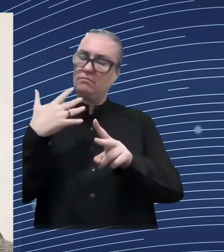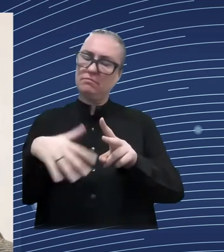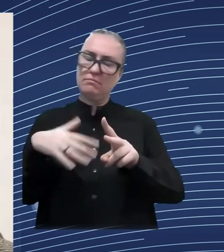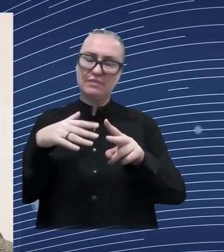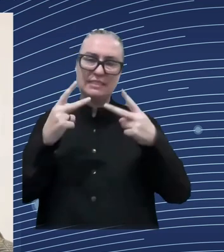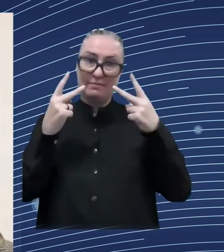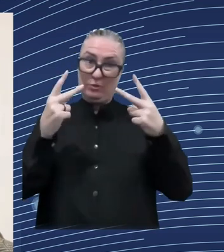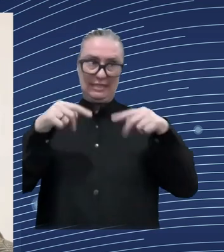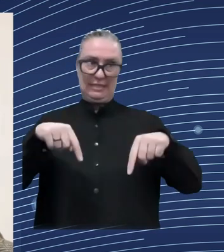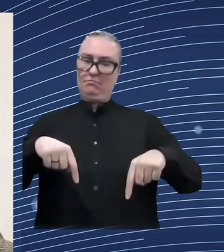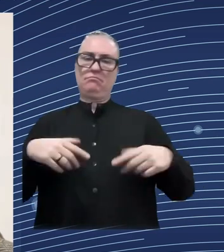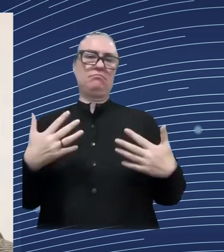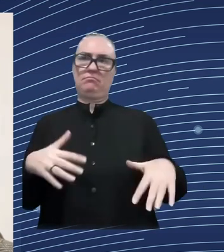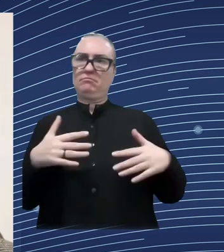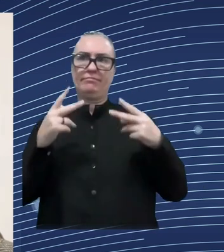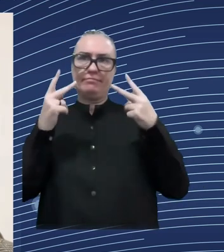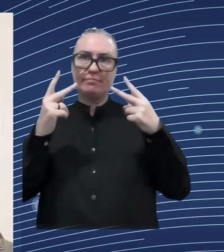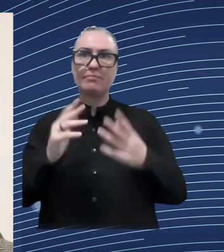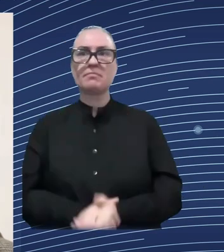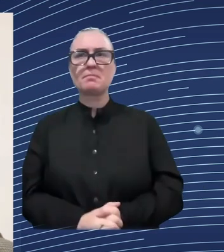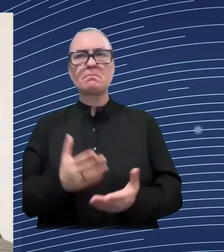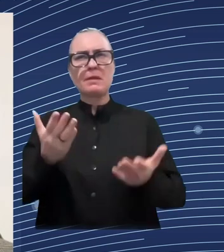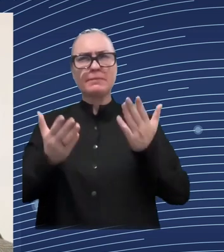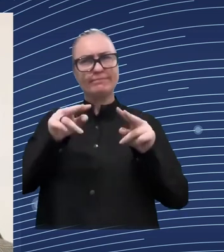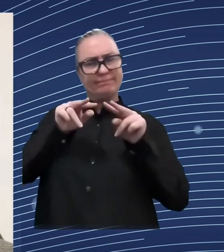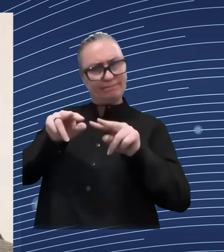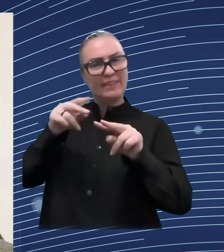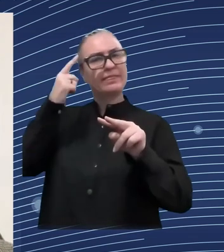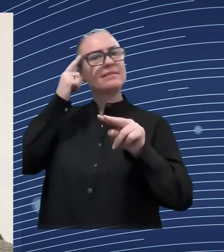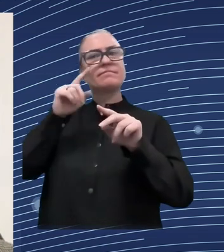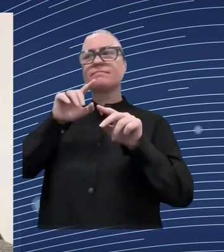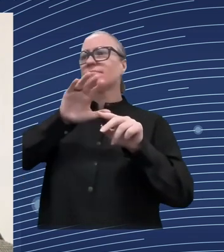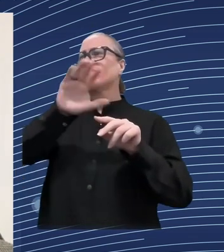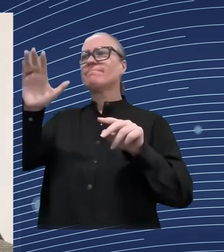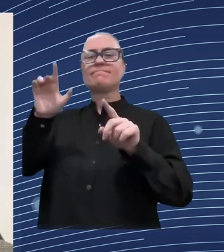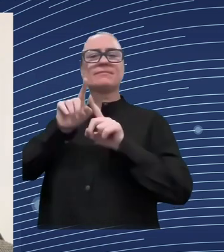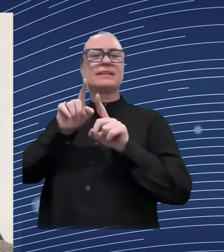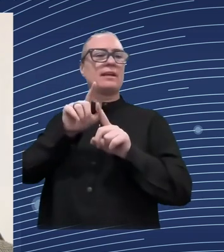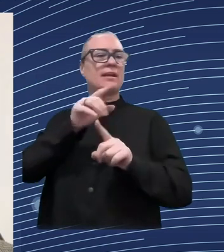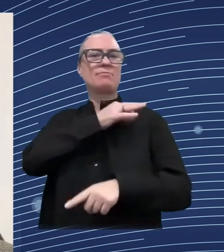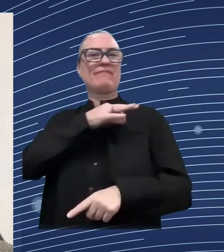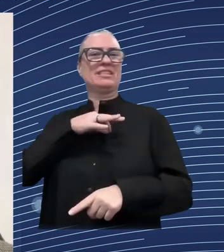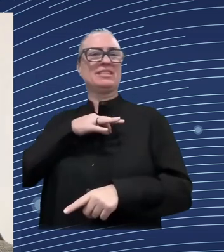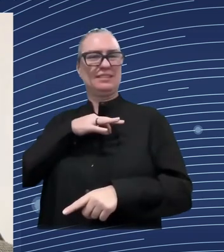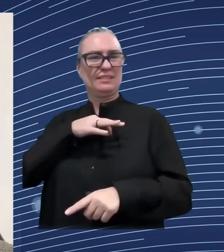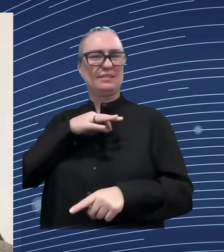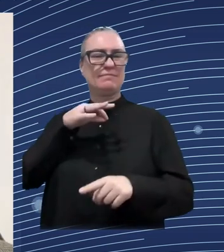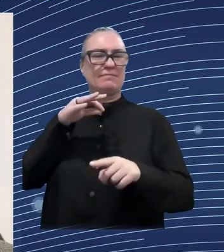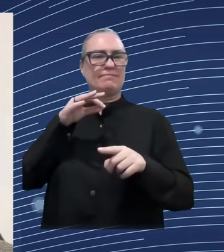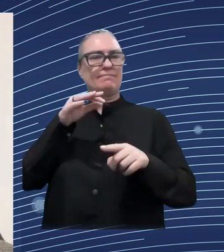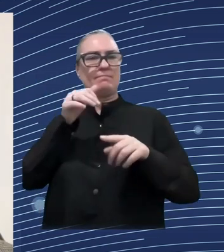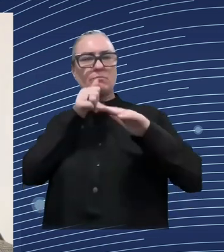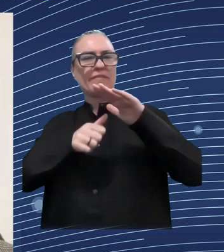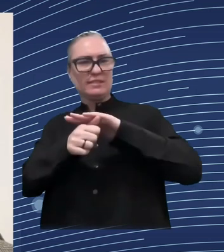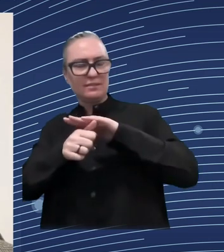human capital resilience investing in skills livelihood jobs across the sectors that that we work in including of course on